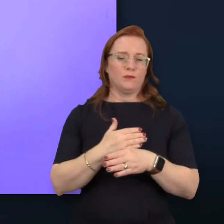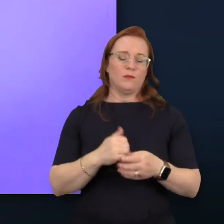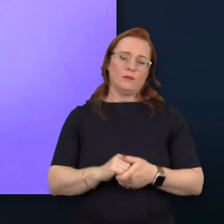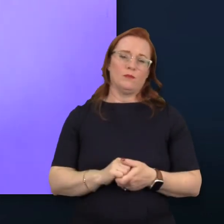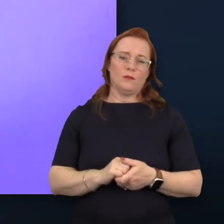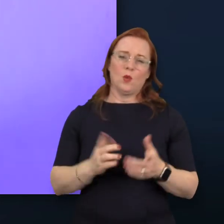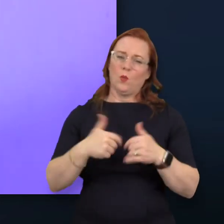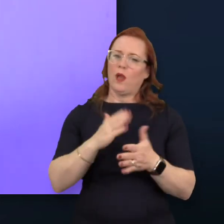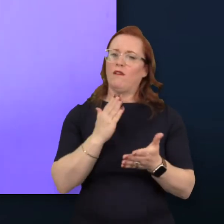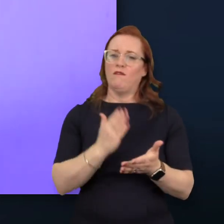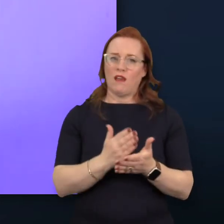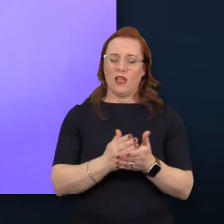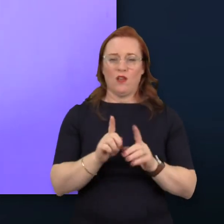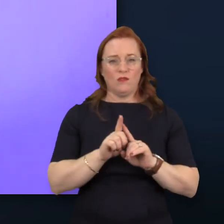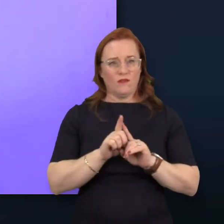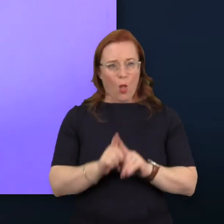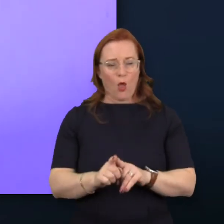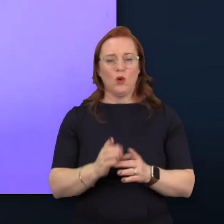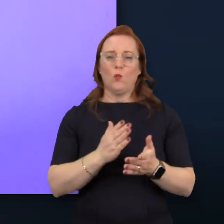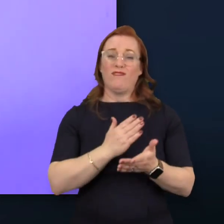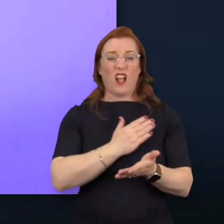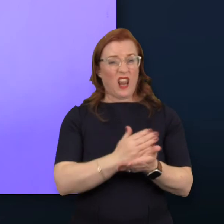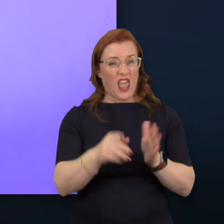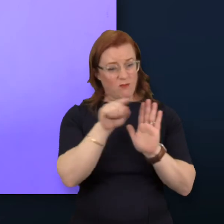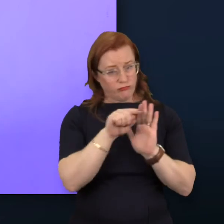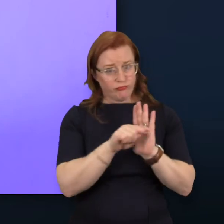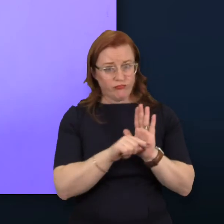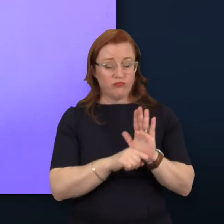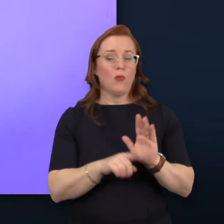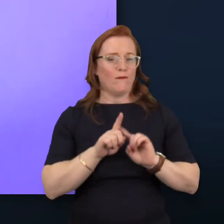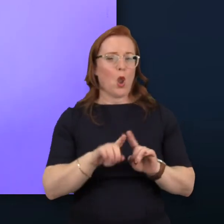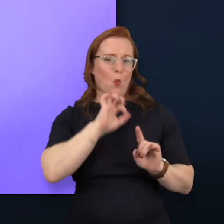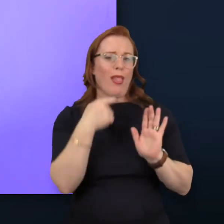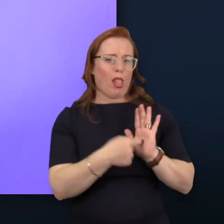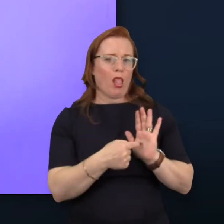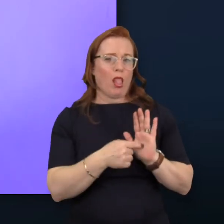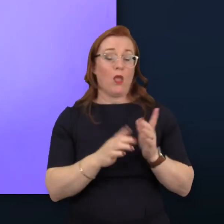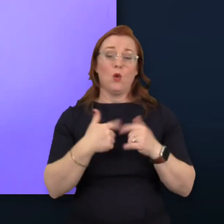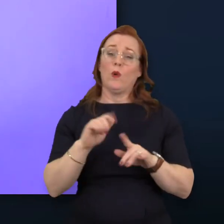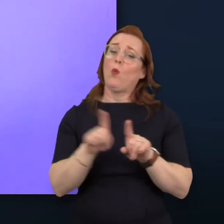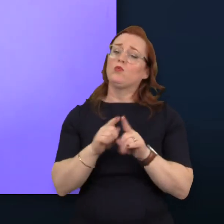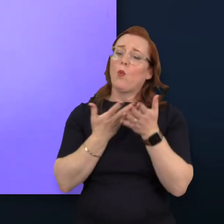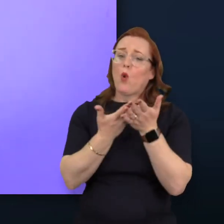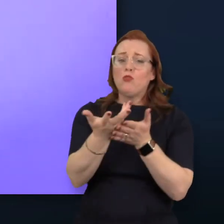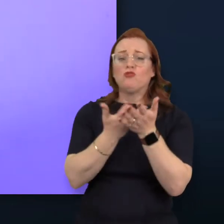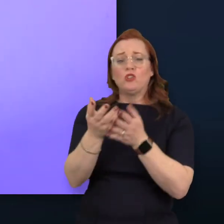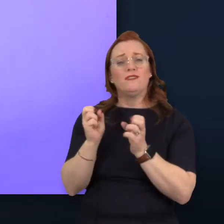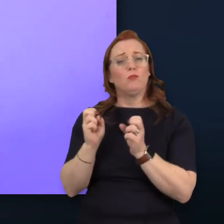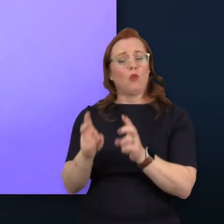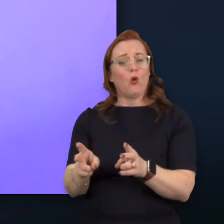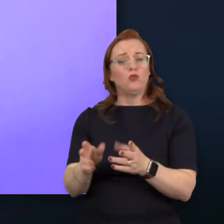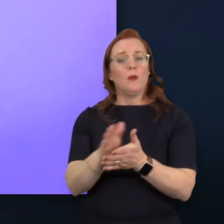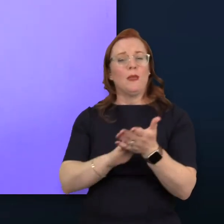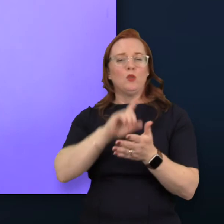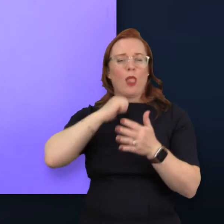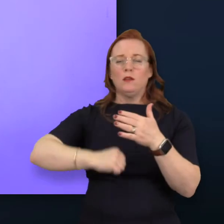We are very compliant. We've got very clear protocols. And we have a consultative approach, which we will